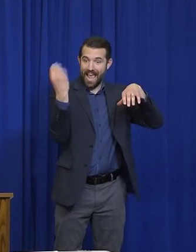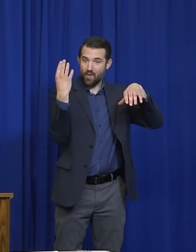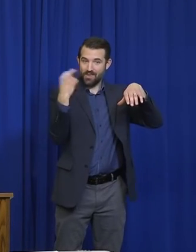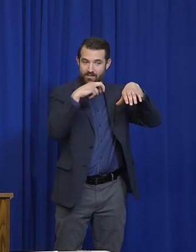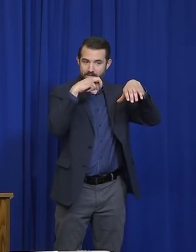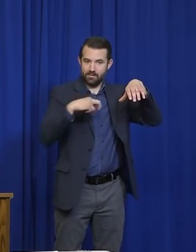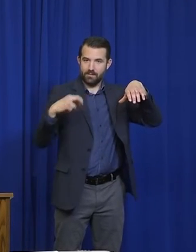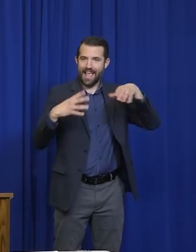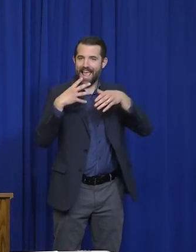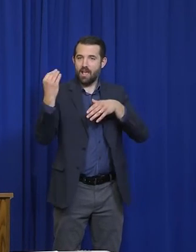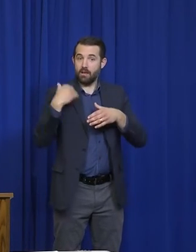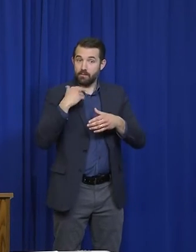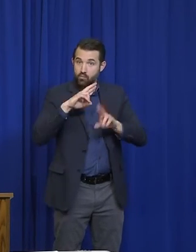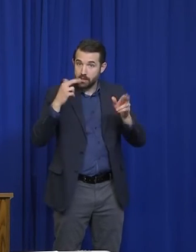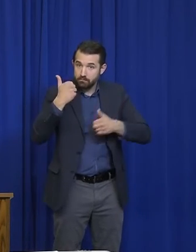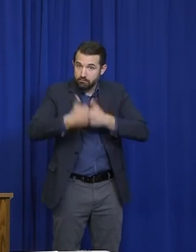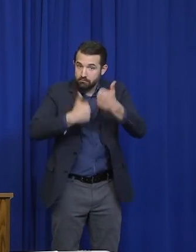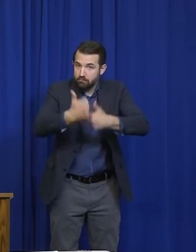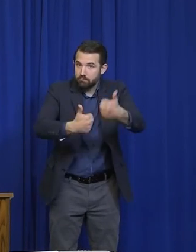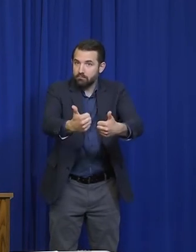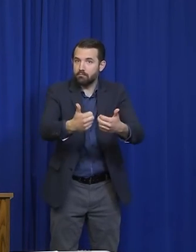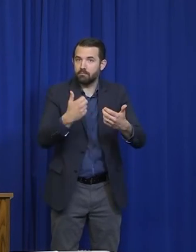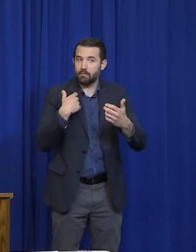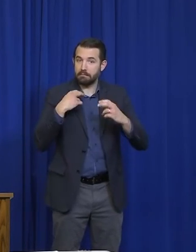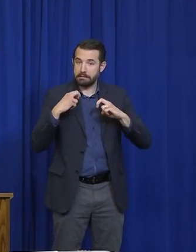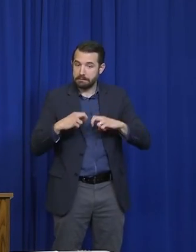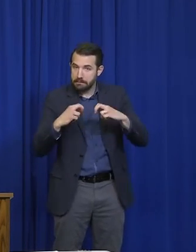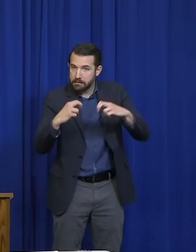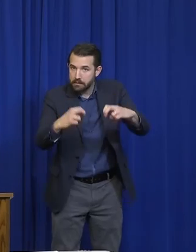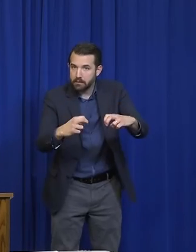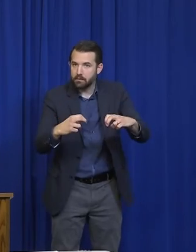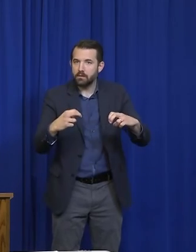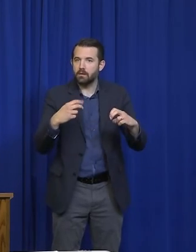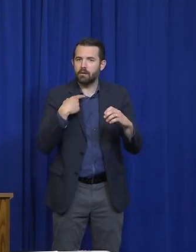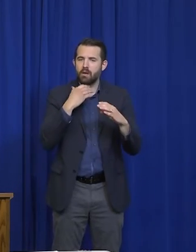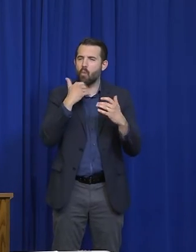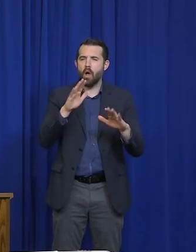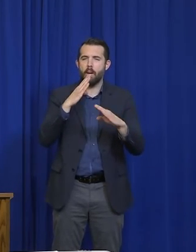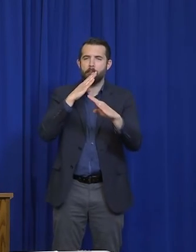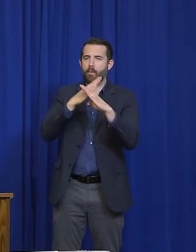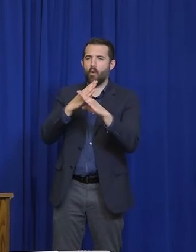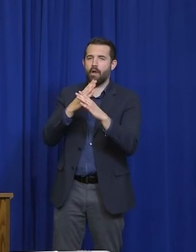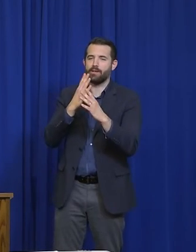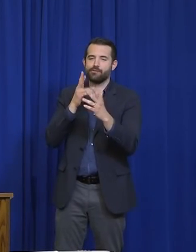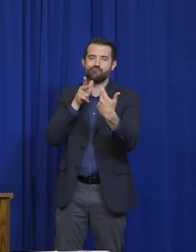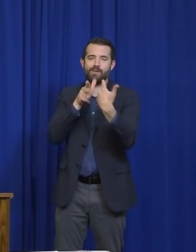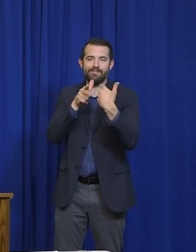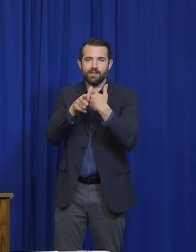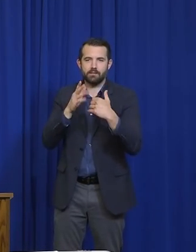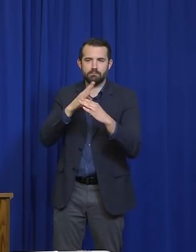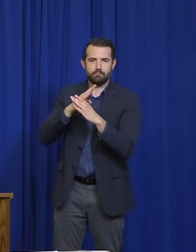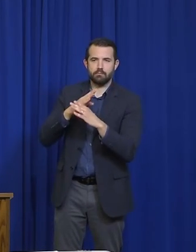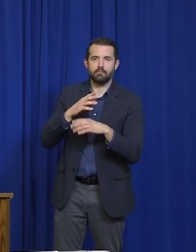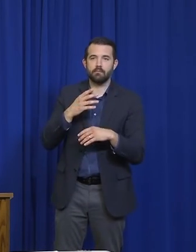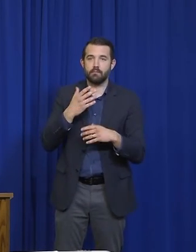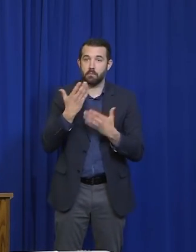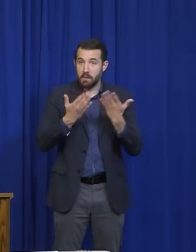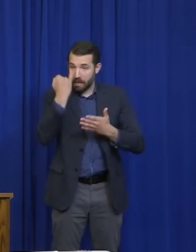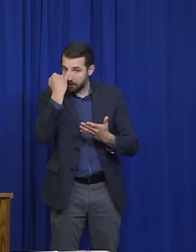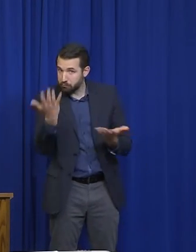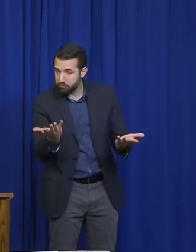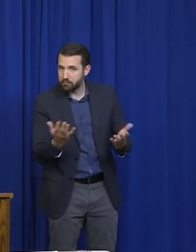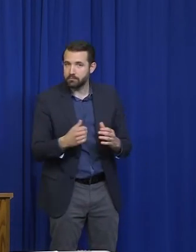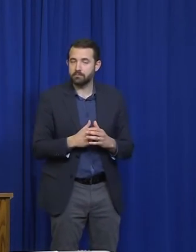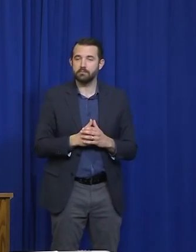reimagining and reinventing the way we do things. I'm hoping and inviting people to do just that. Yeah, no, I think we are working carefully